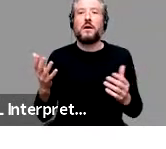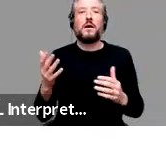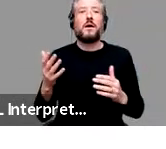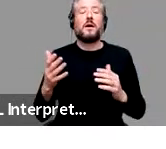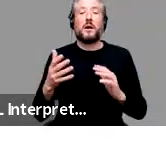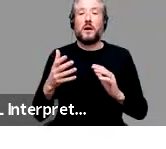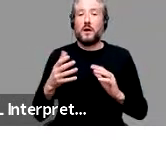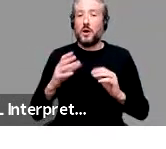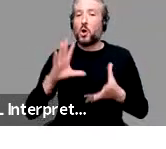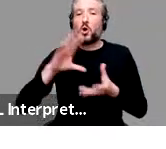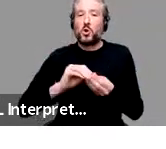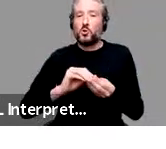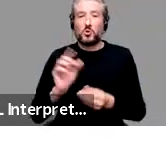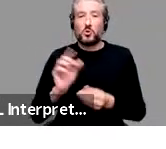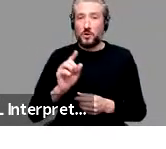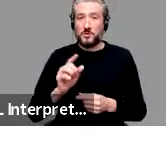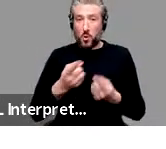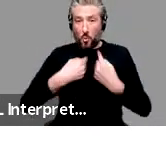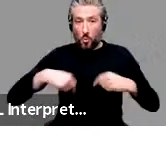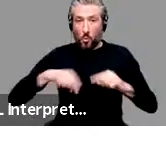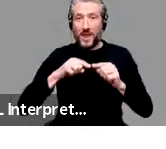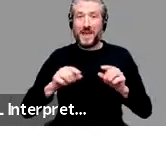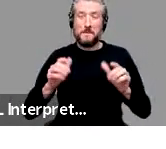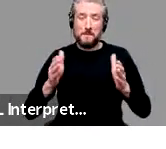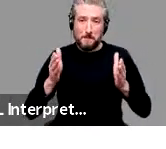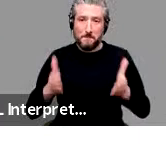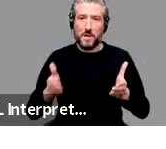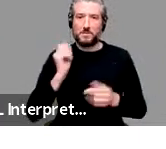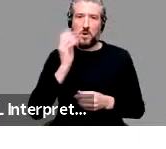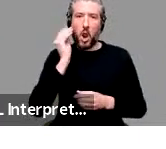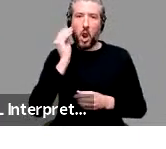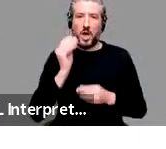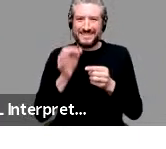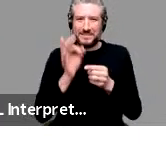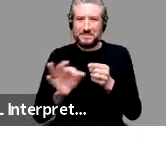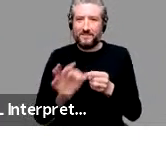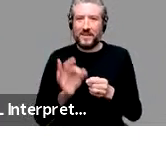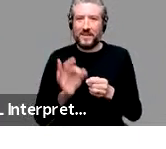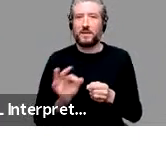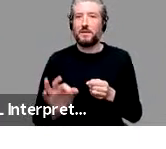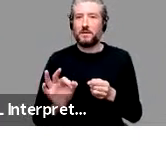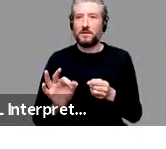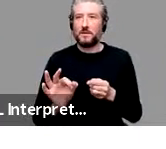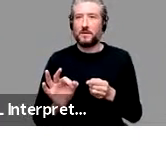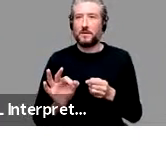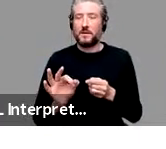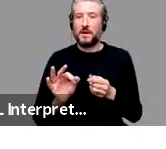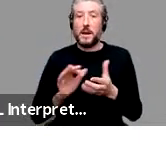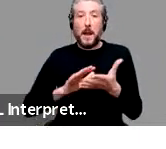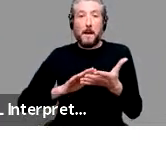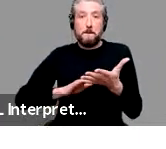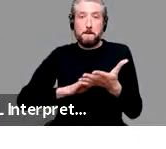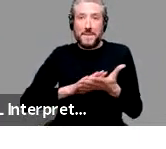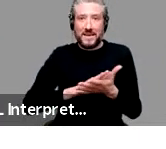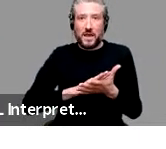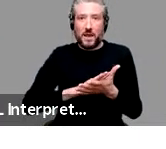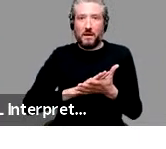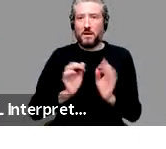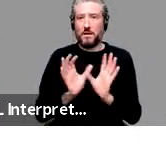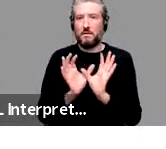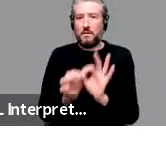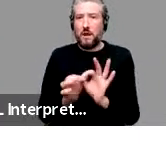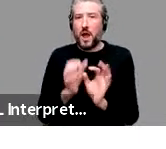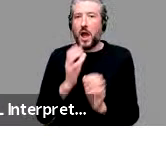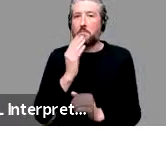We have to learn how this, how, um, breaking kind of meaning is applied in each of these different kinds of